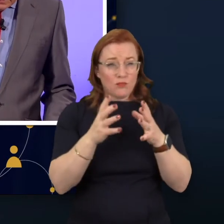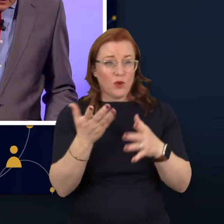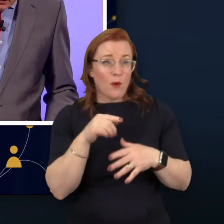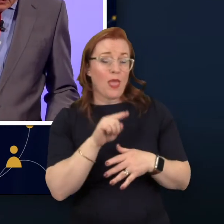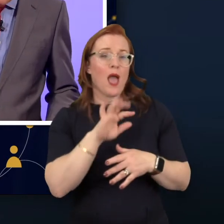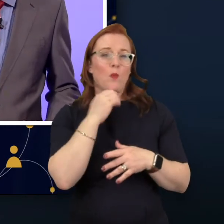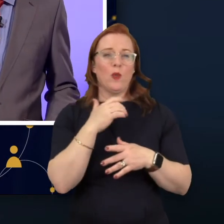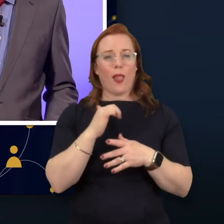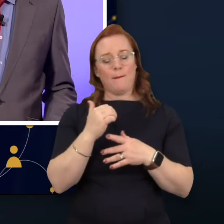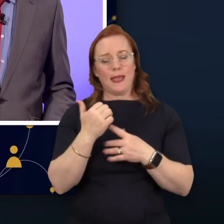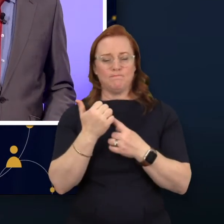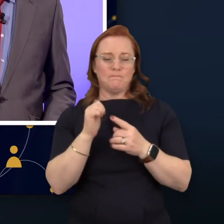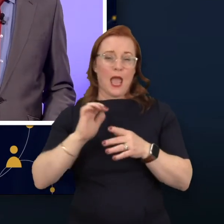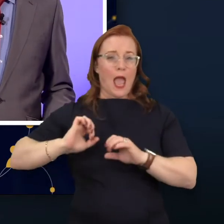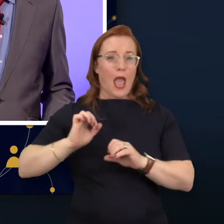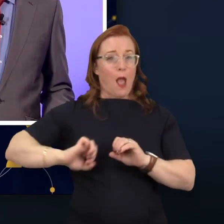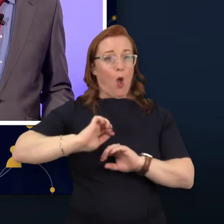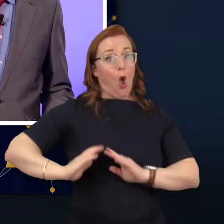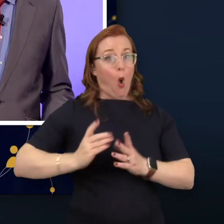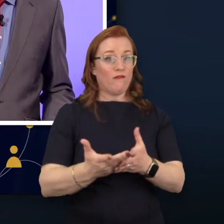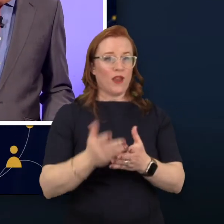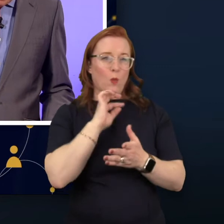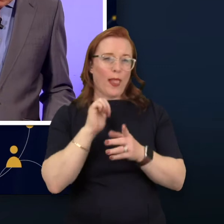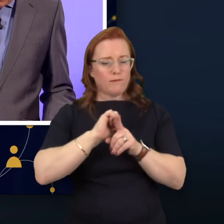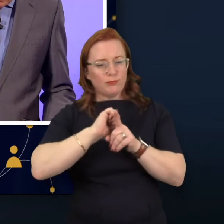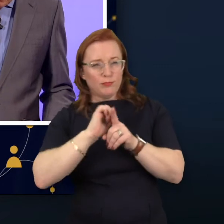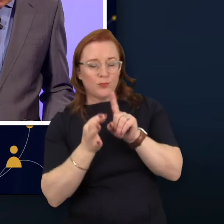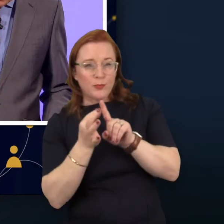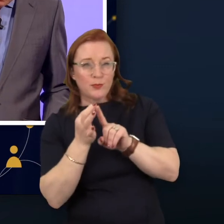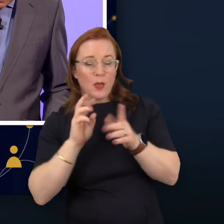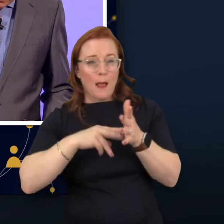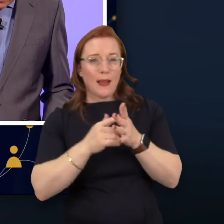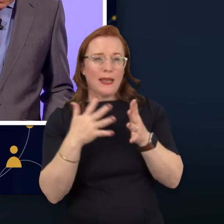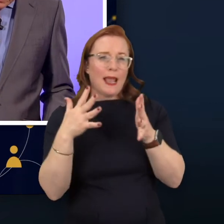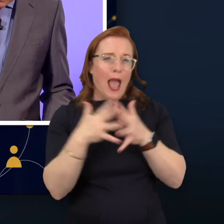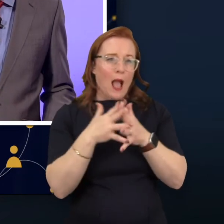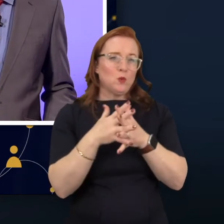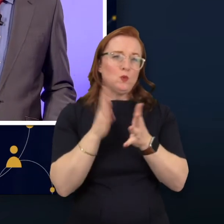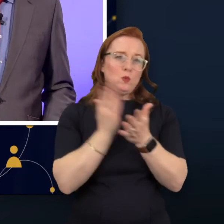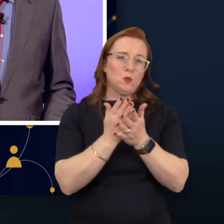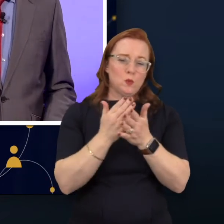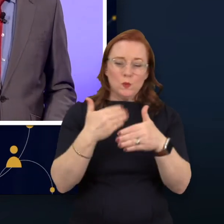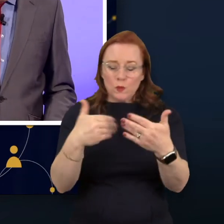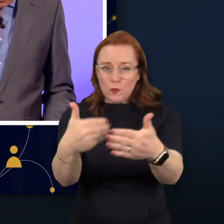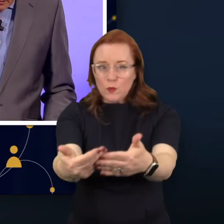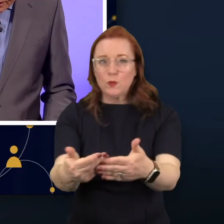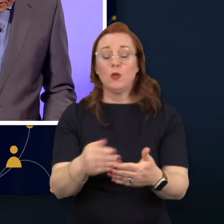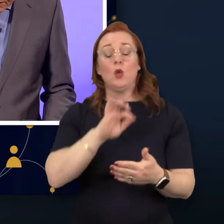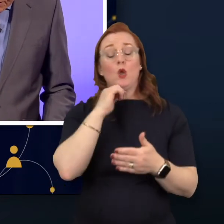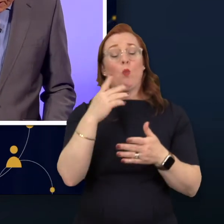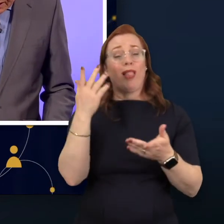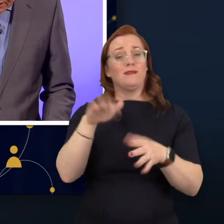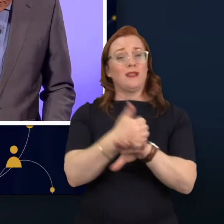refining our offering and planning how to implement measures to meet those needs. We'll be running network